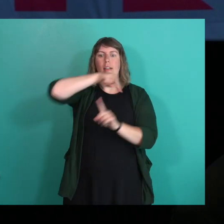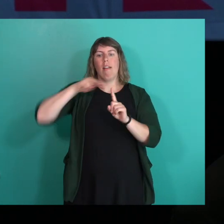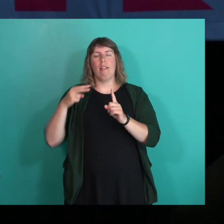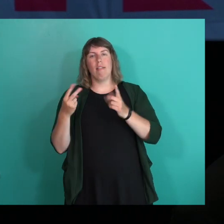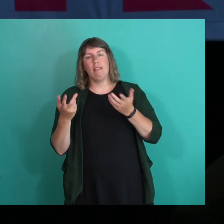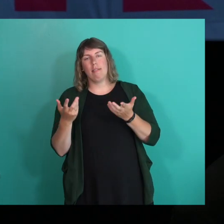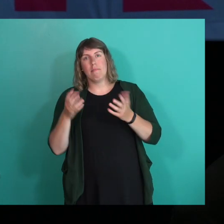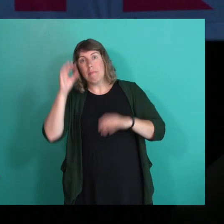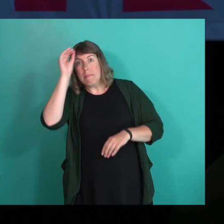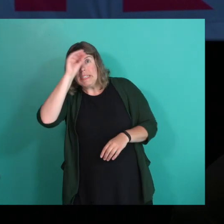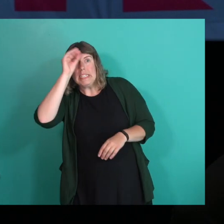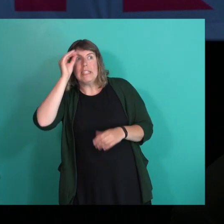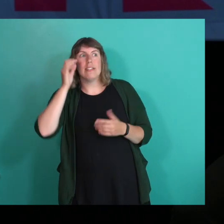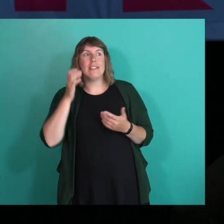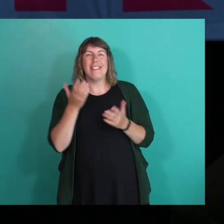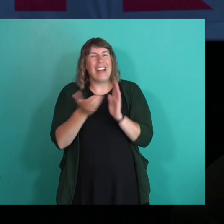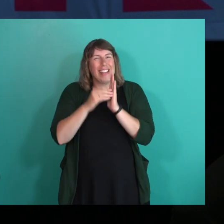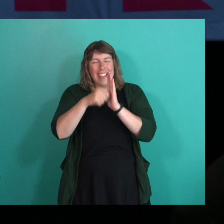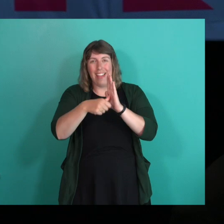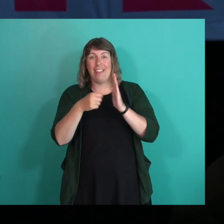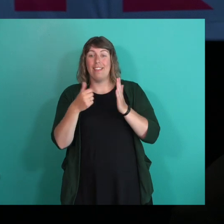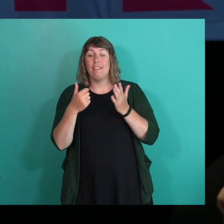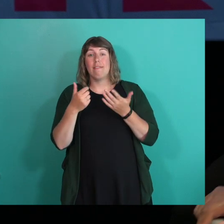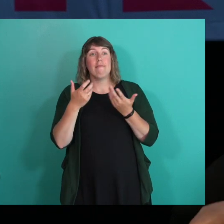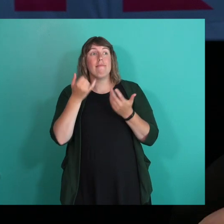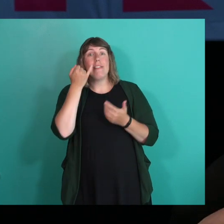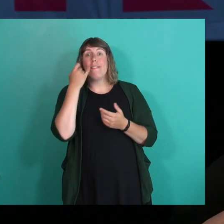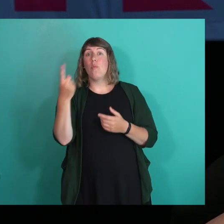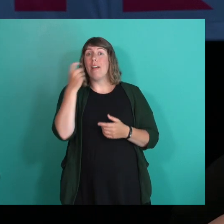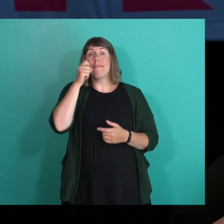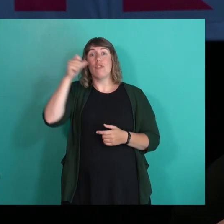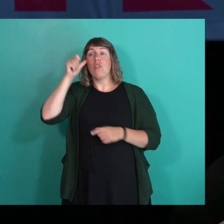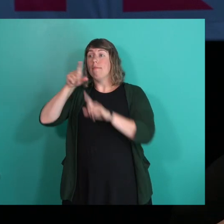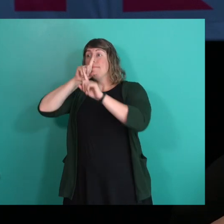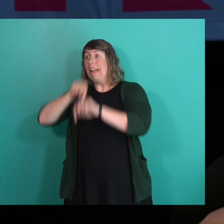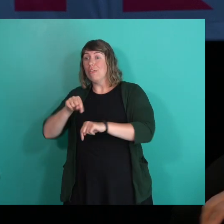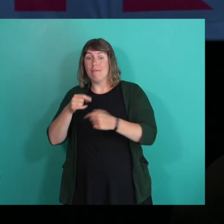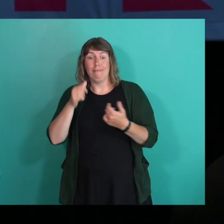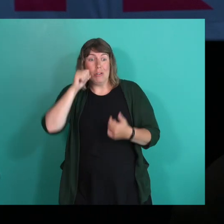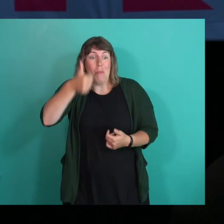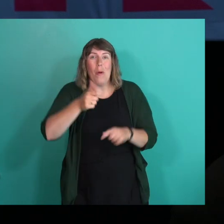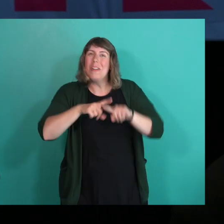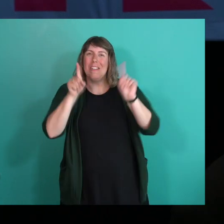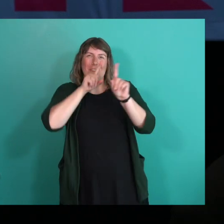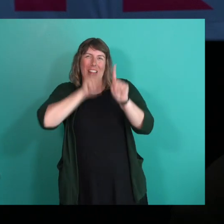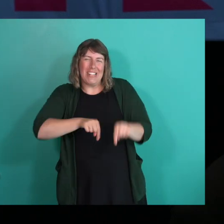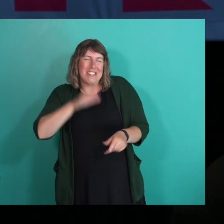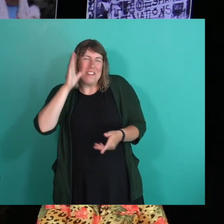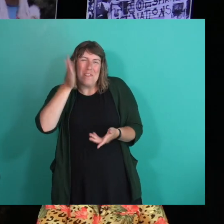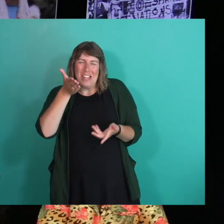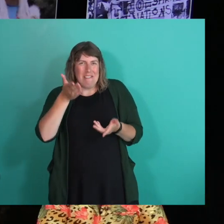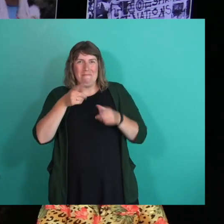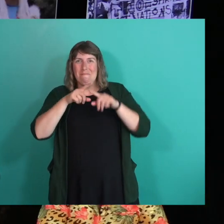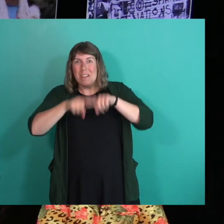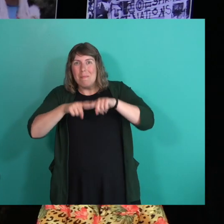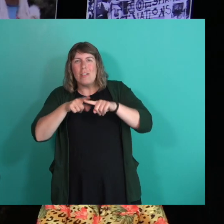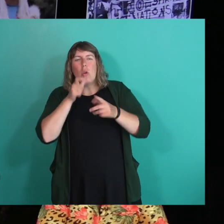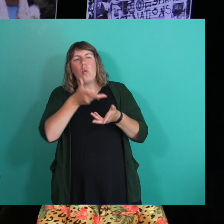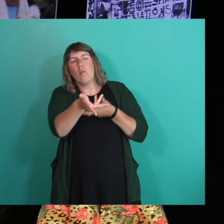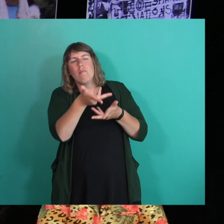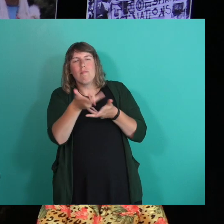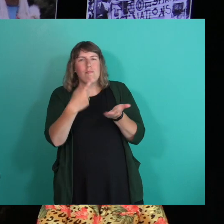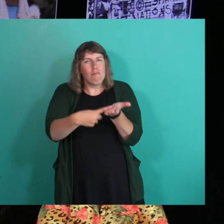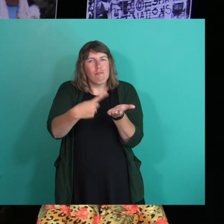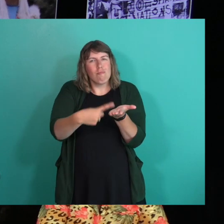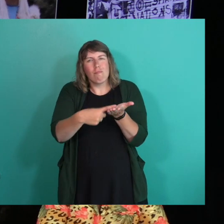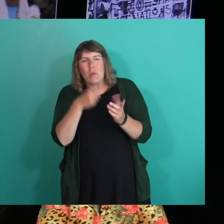And, and as I say, on any given day, my, my thoughts will change depending to great extent on who I'm listening to